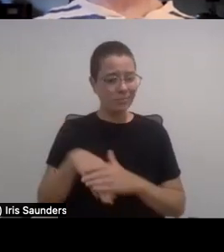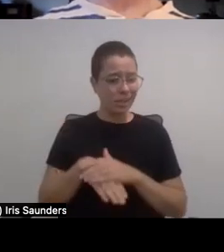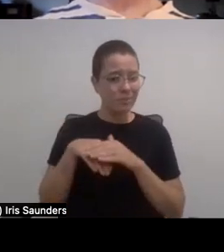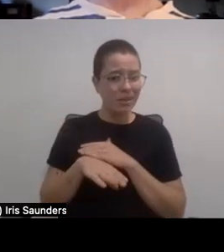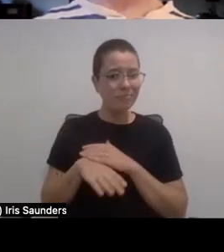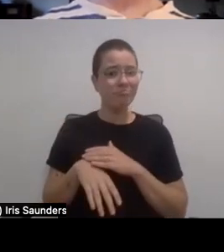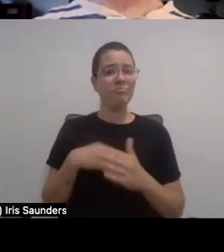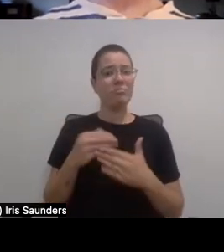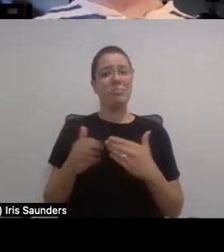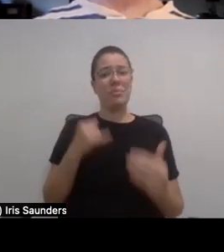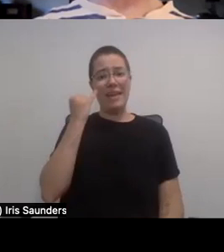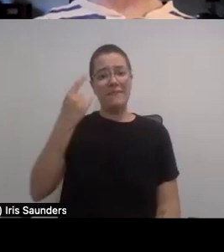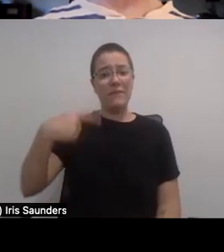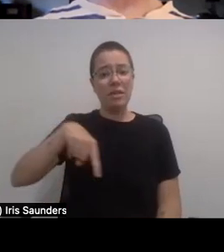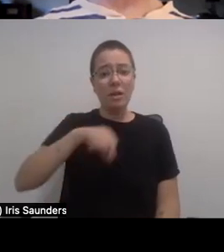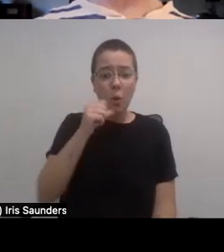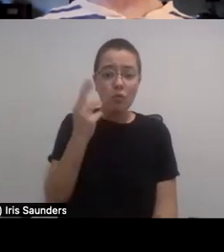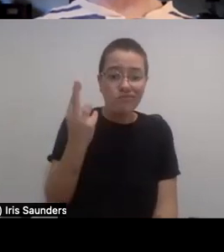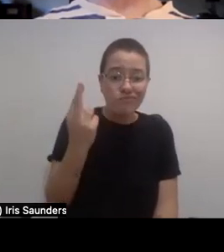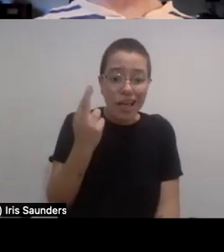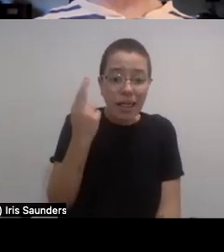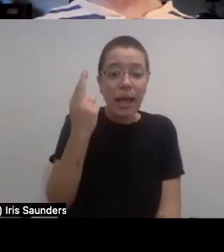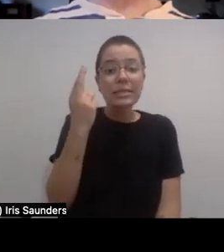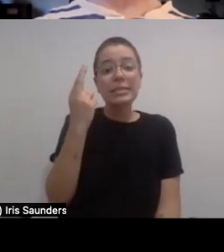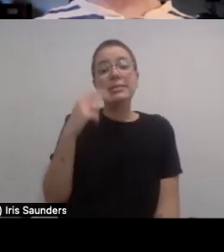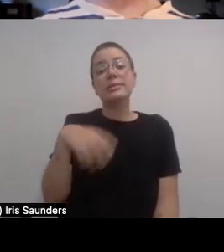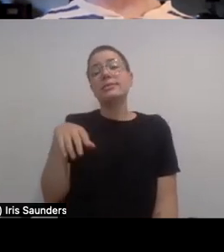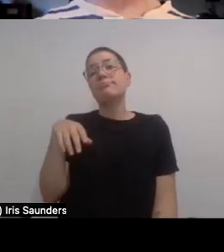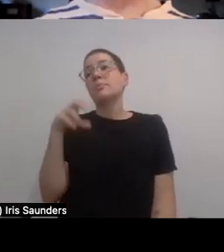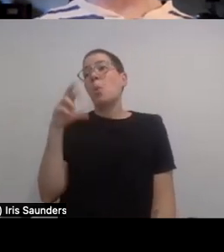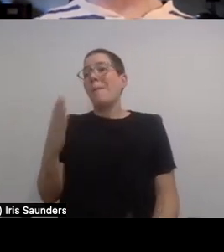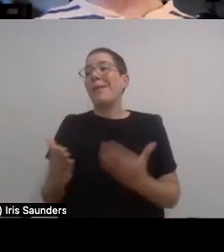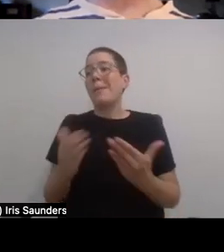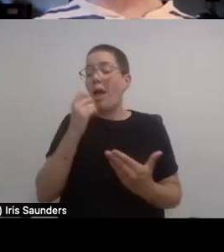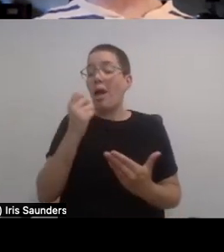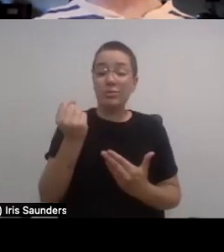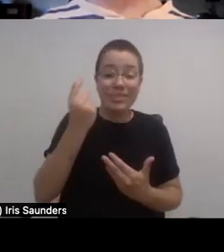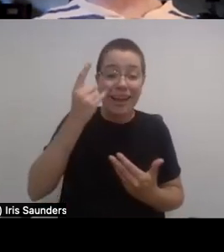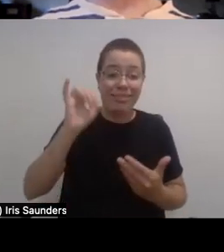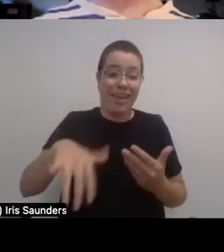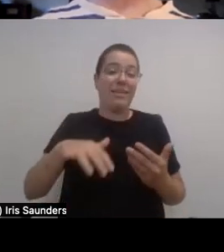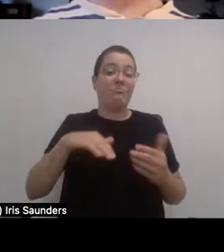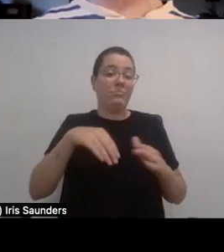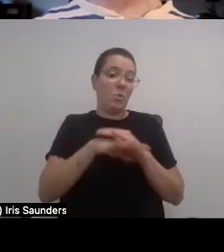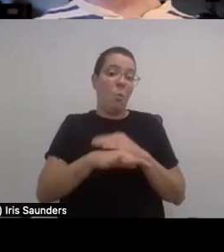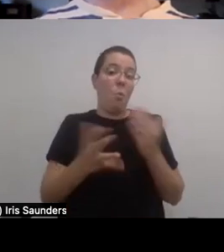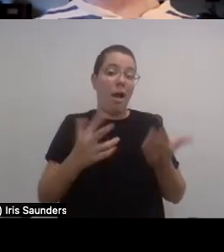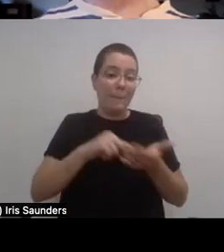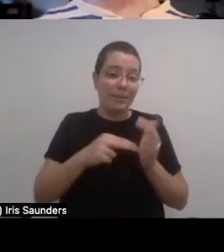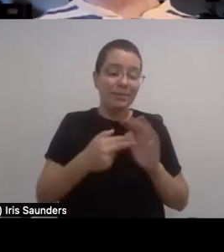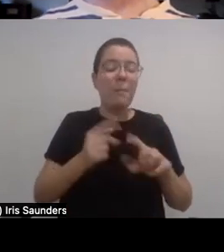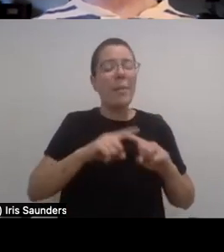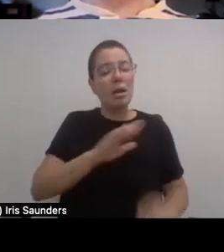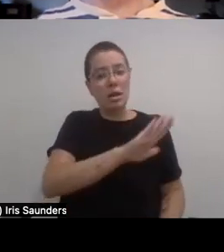realize that they could. If they're not understanding that that's what they're doing, everyone's lives can be made easier with